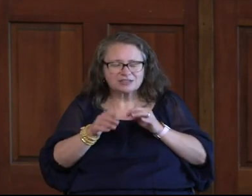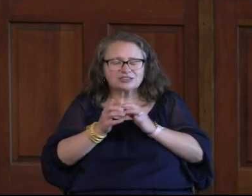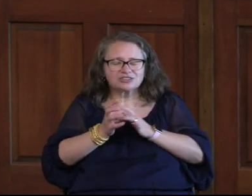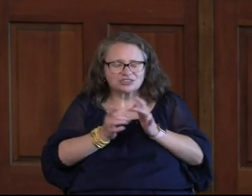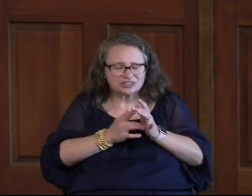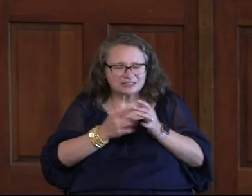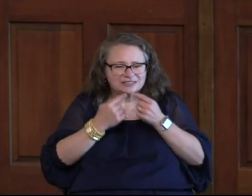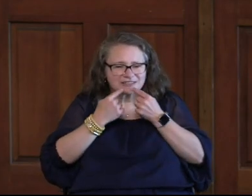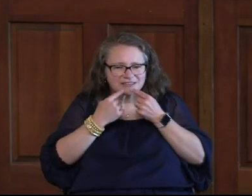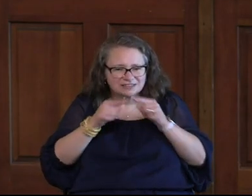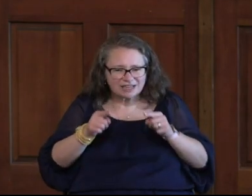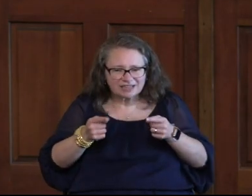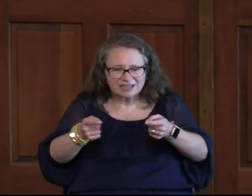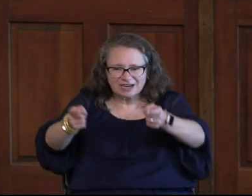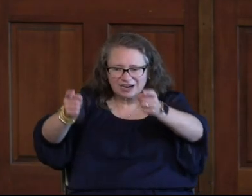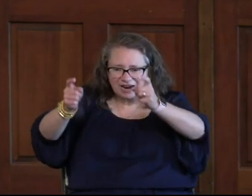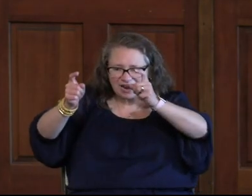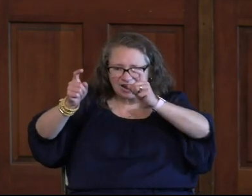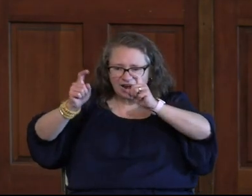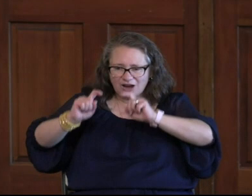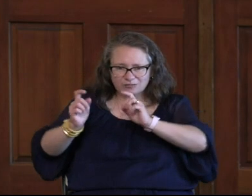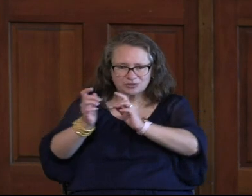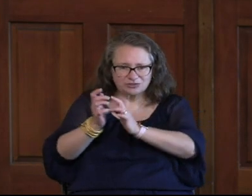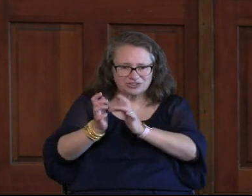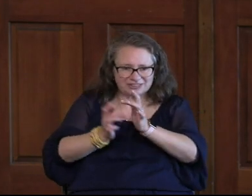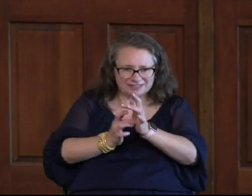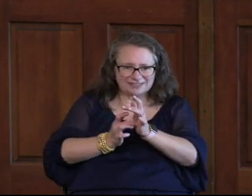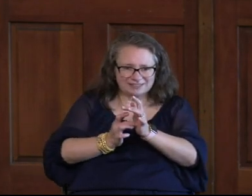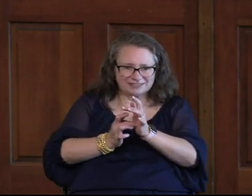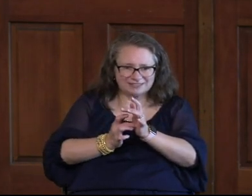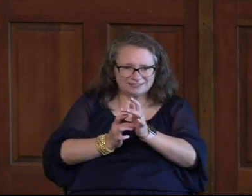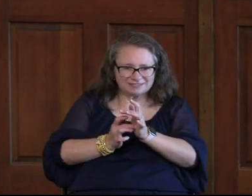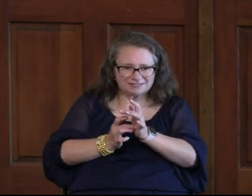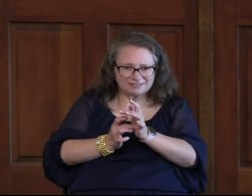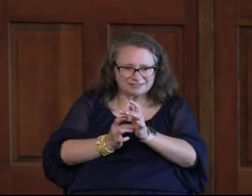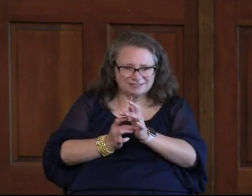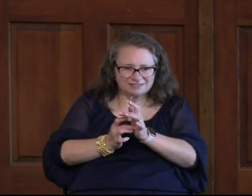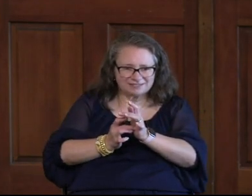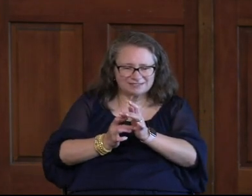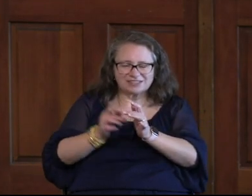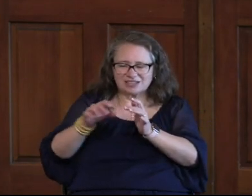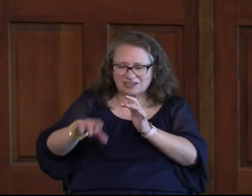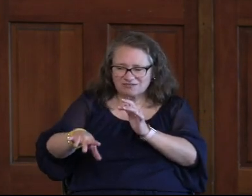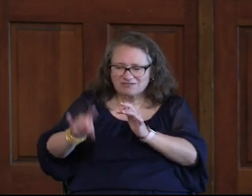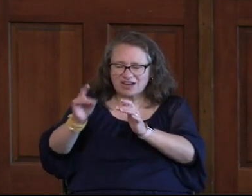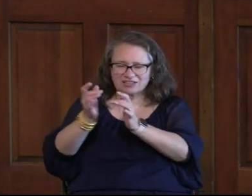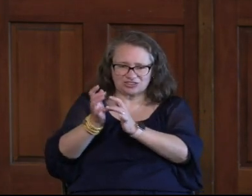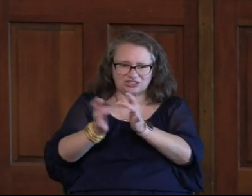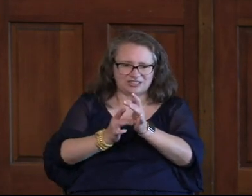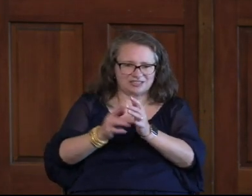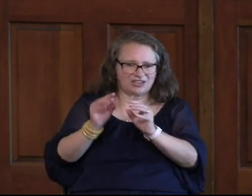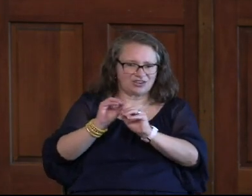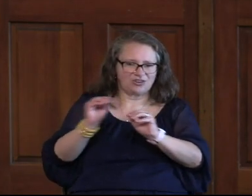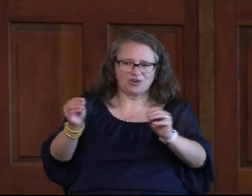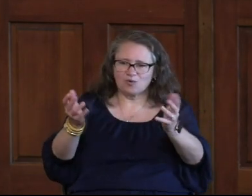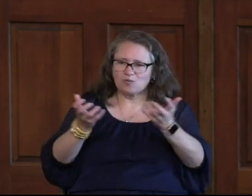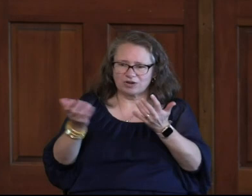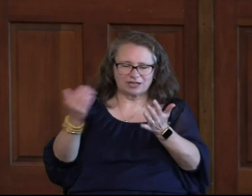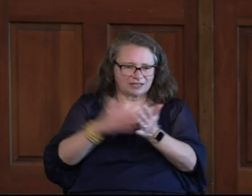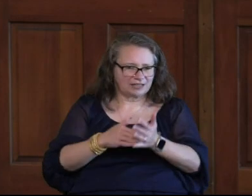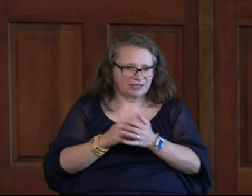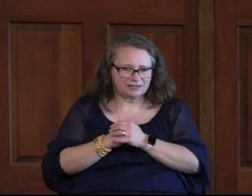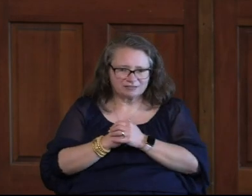Jesus Just Saying Come To Me For That Come Come To Me And You Won't Thirst Again